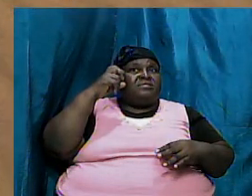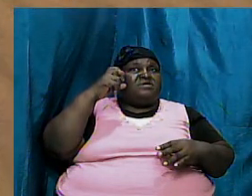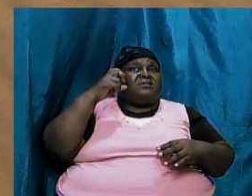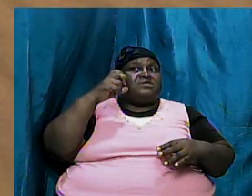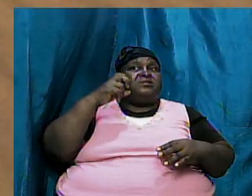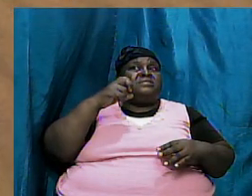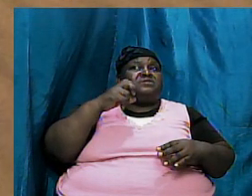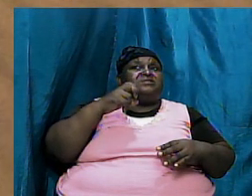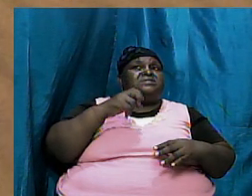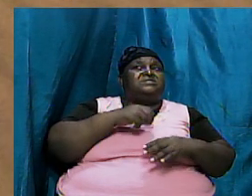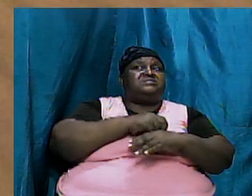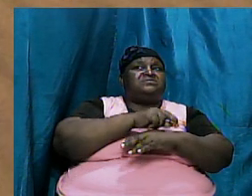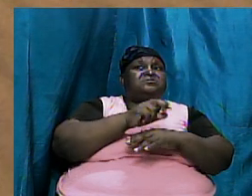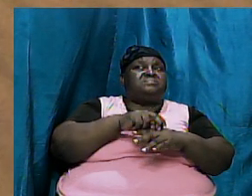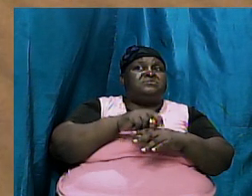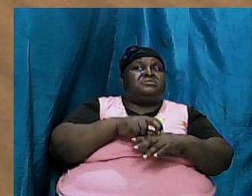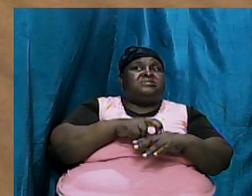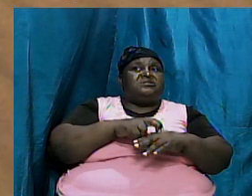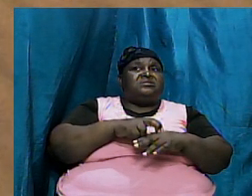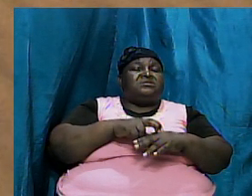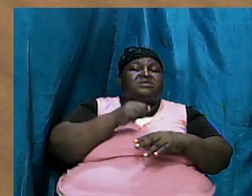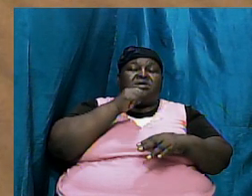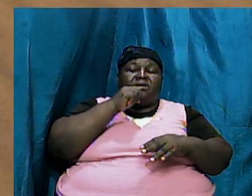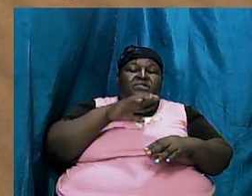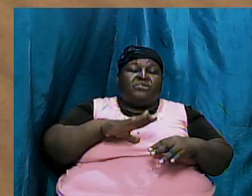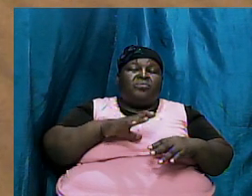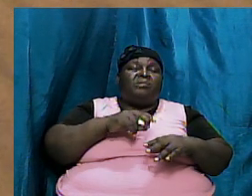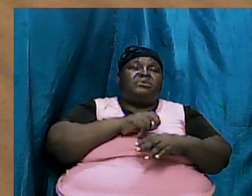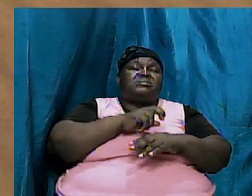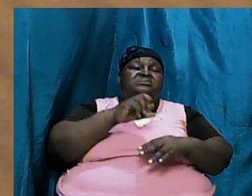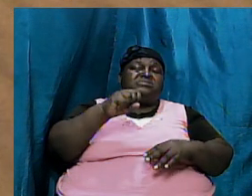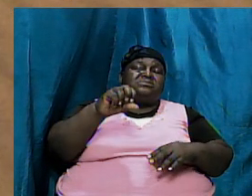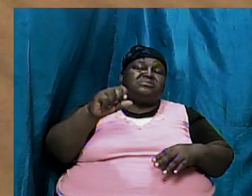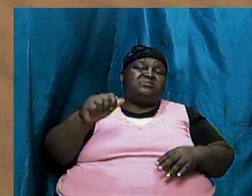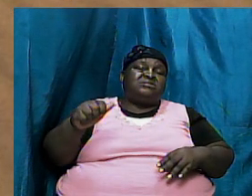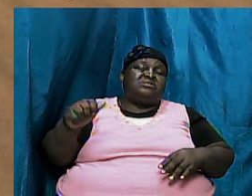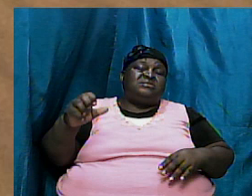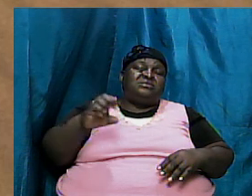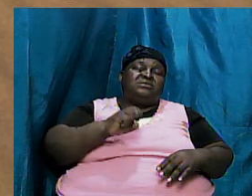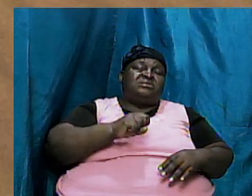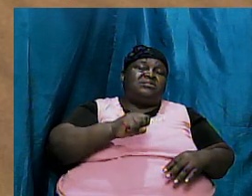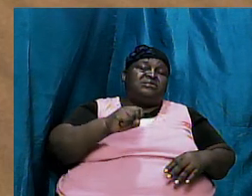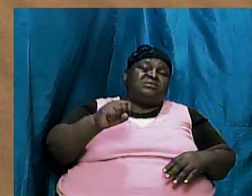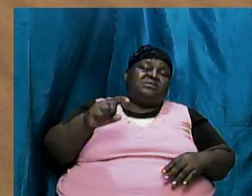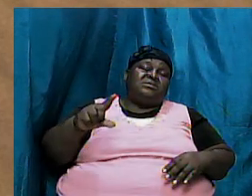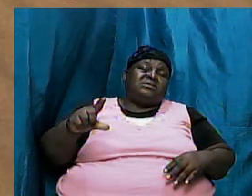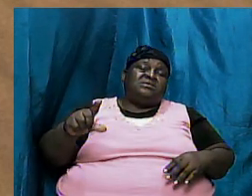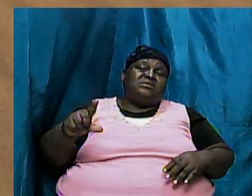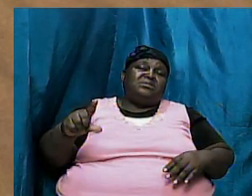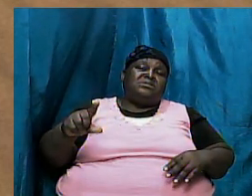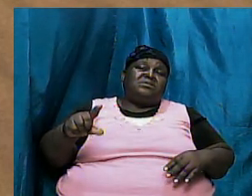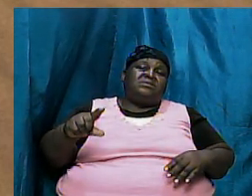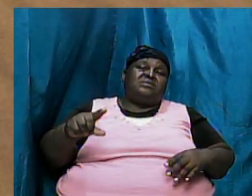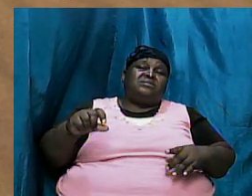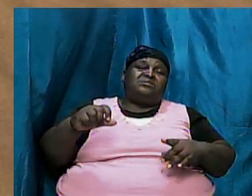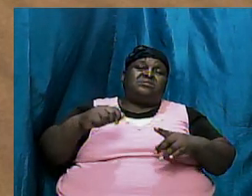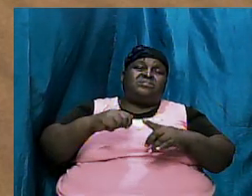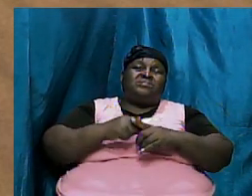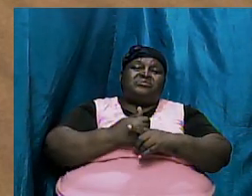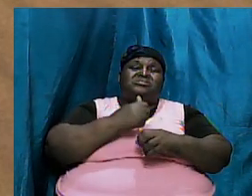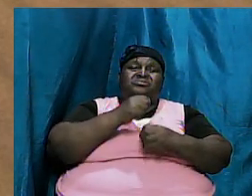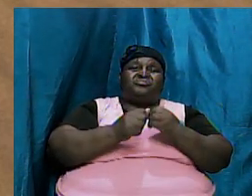or the seed of the woman shall crush thy head and thou shall bruise his heel and that we